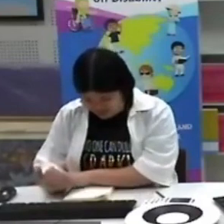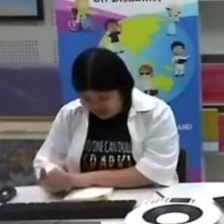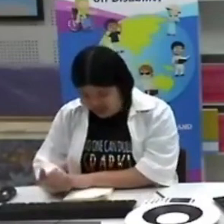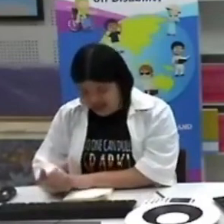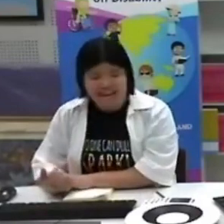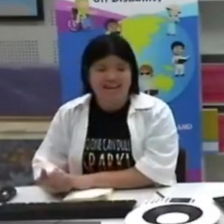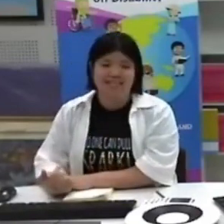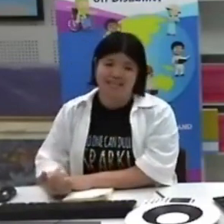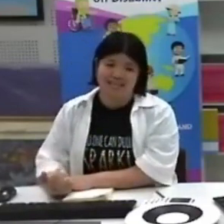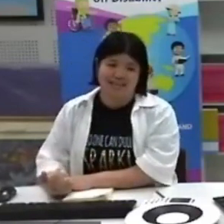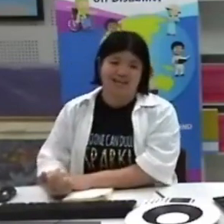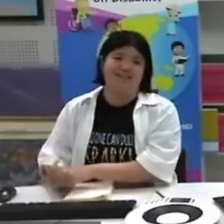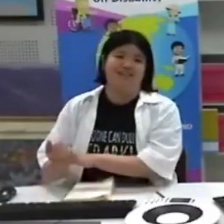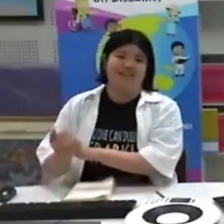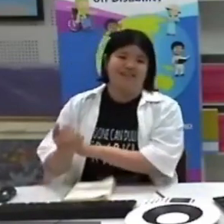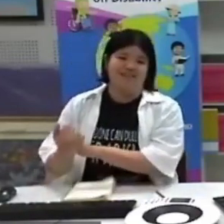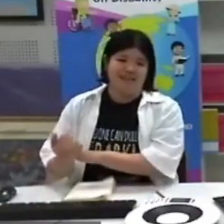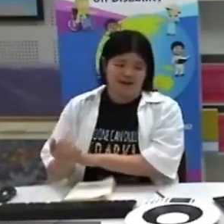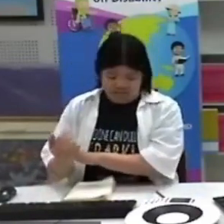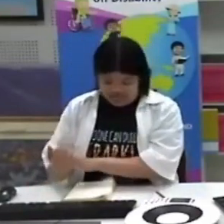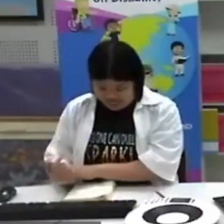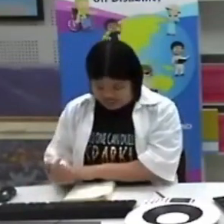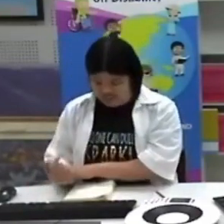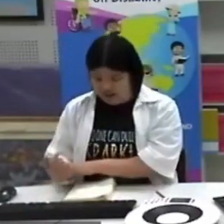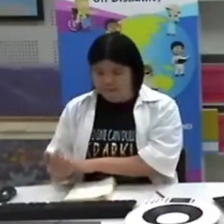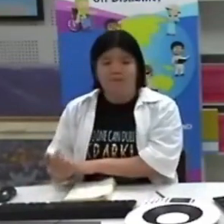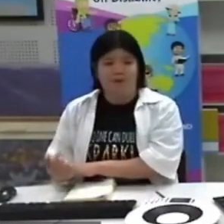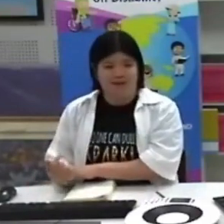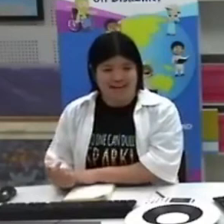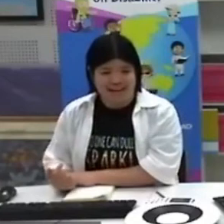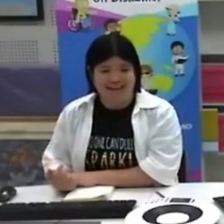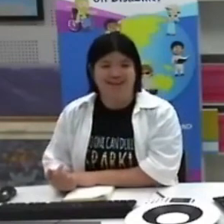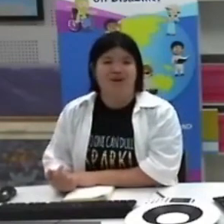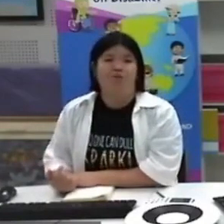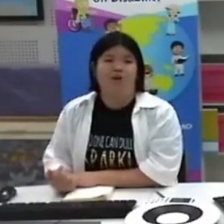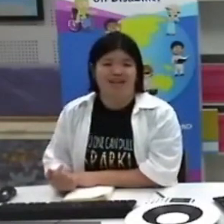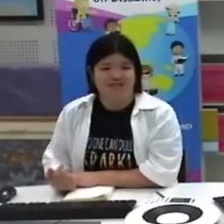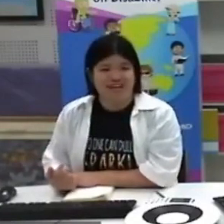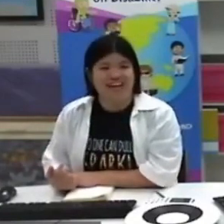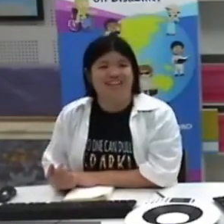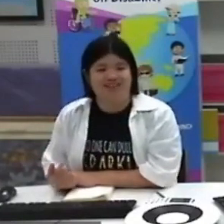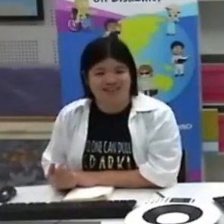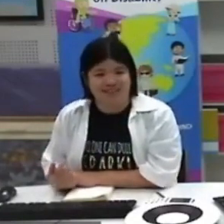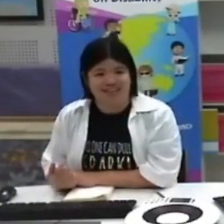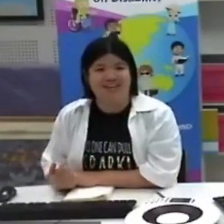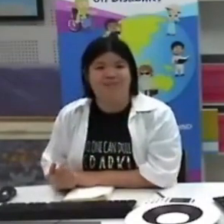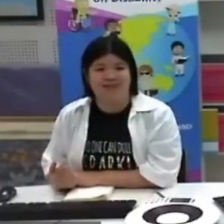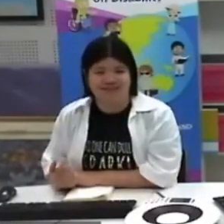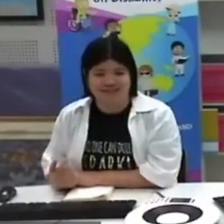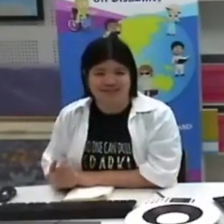Disability, I can say that there is more than 130